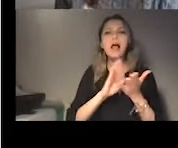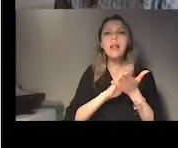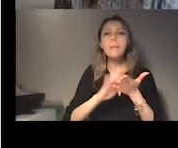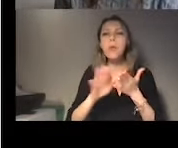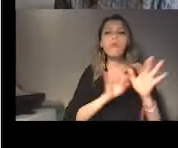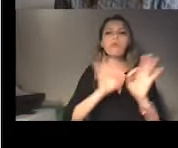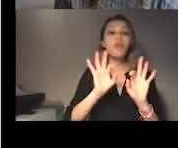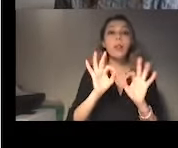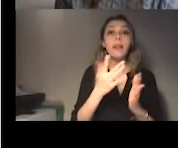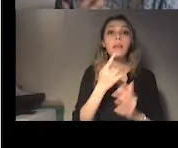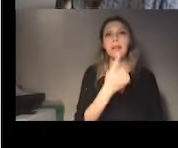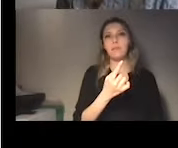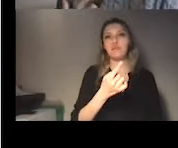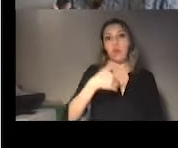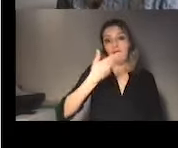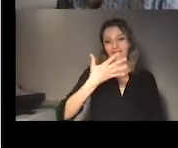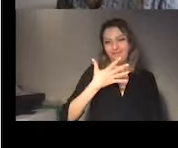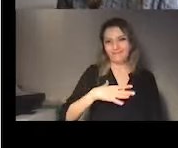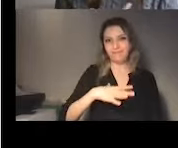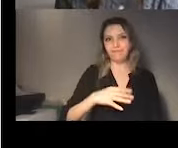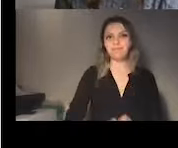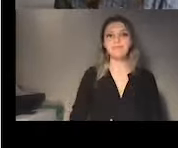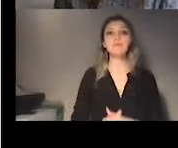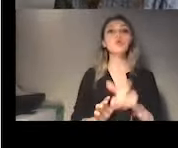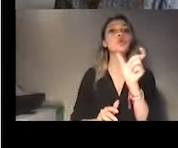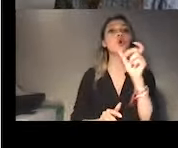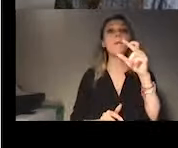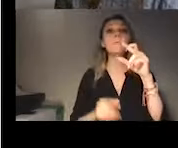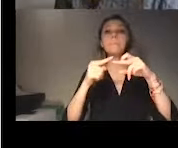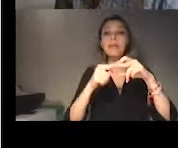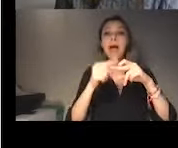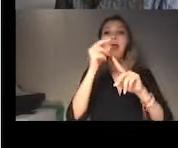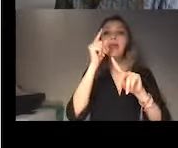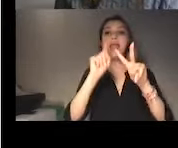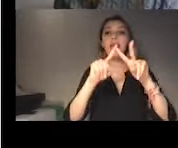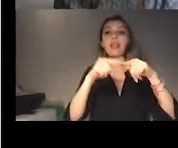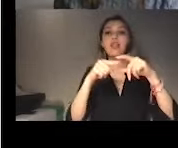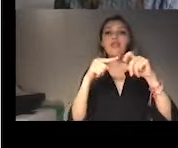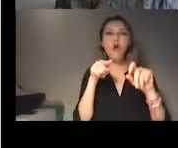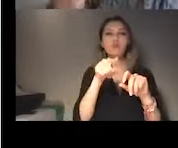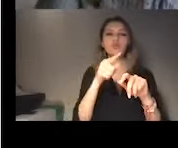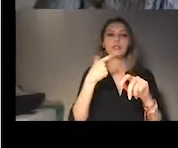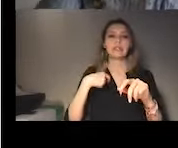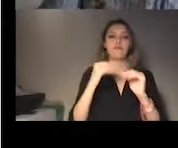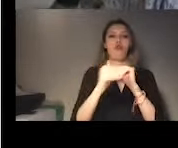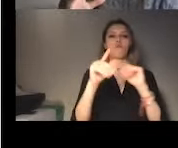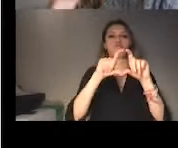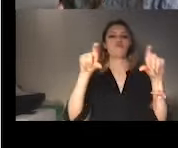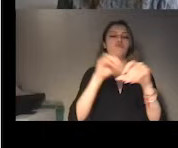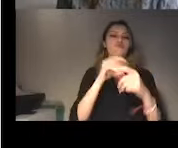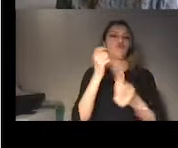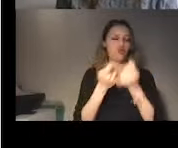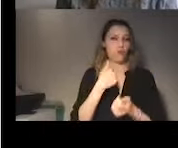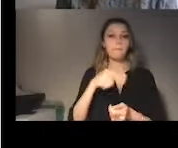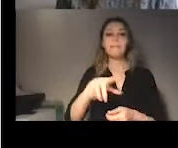We are an association based in Geneva. And we started our work when this